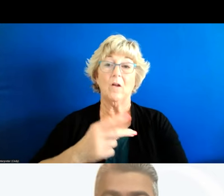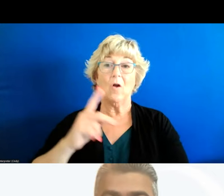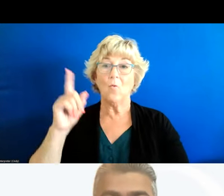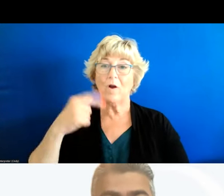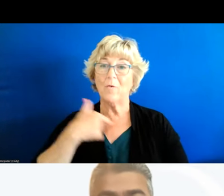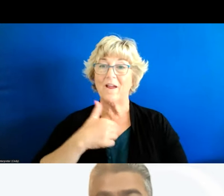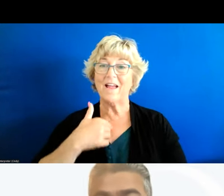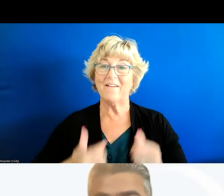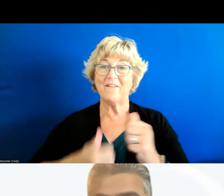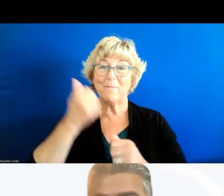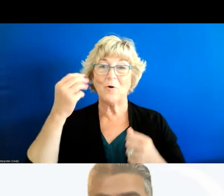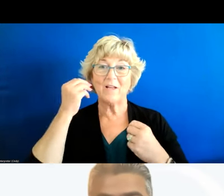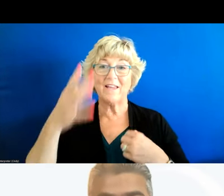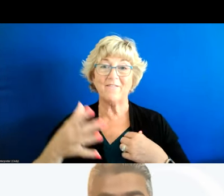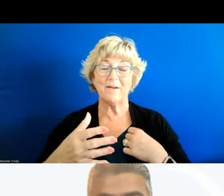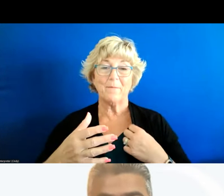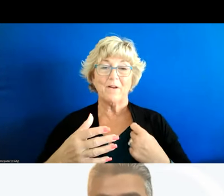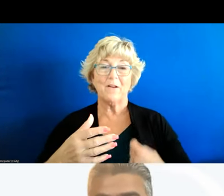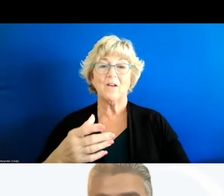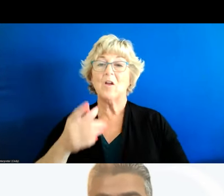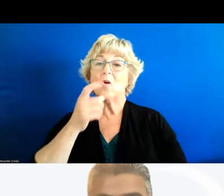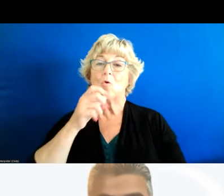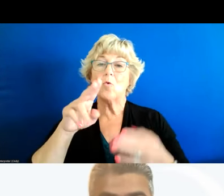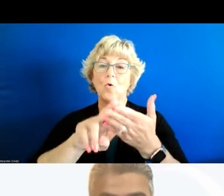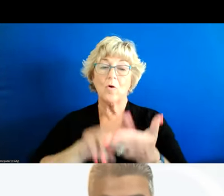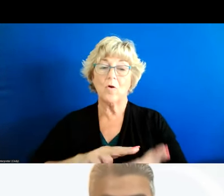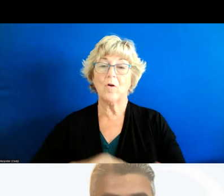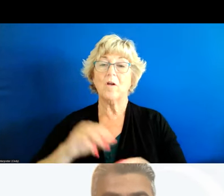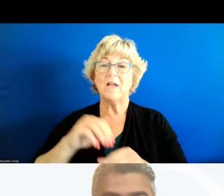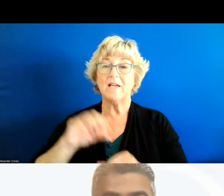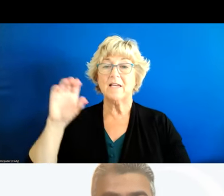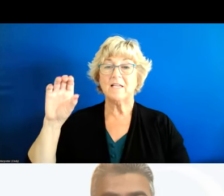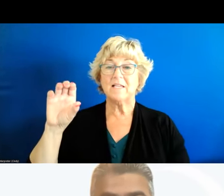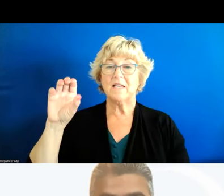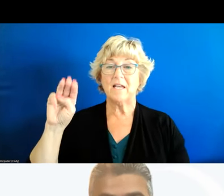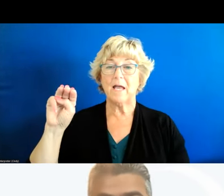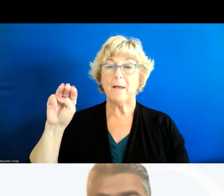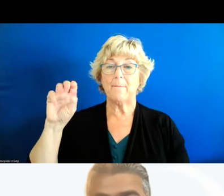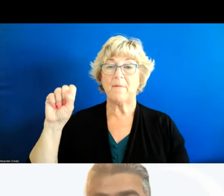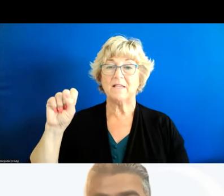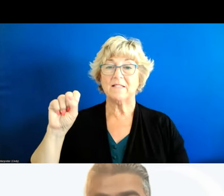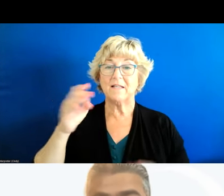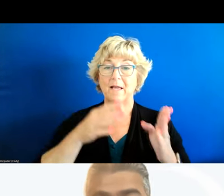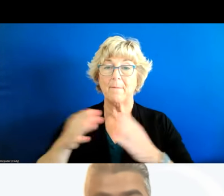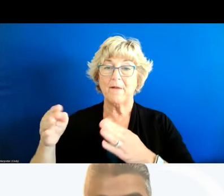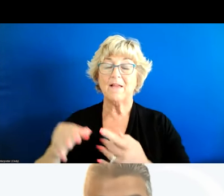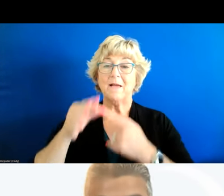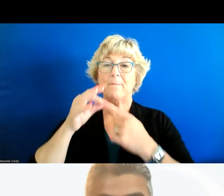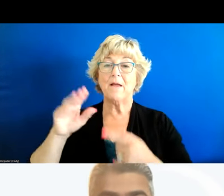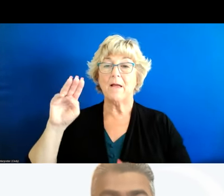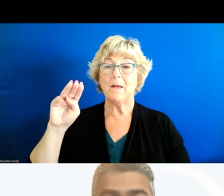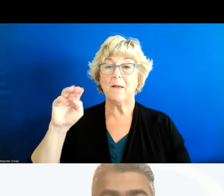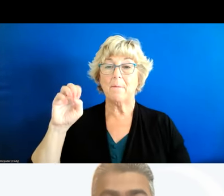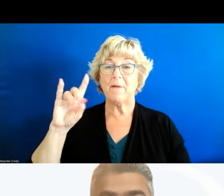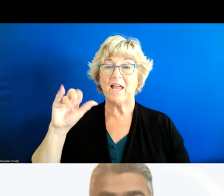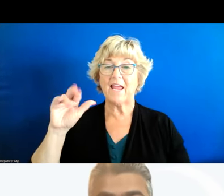is enrollment in different types of cms plans especially the medicare advantage plans